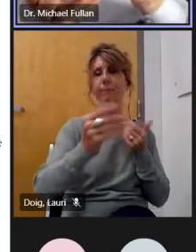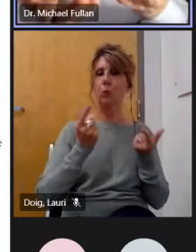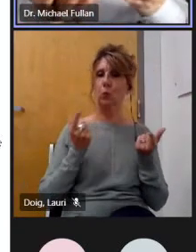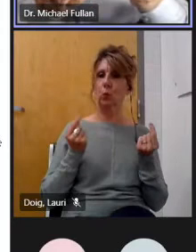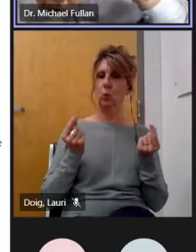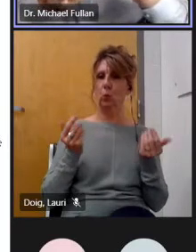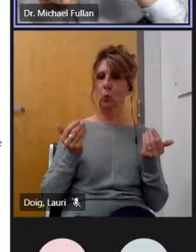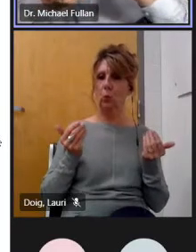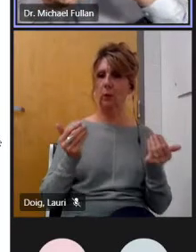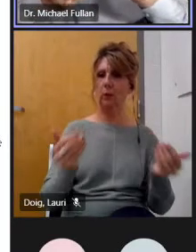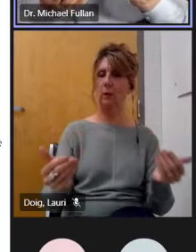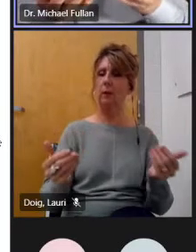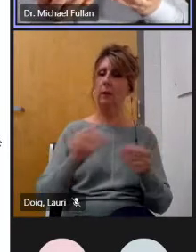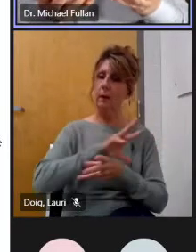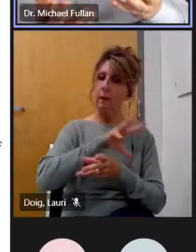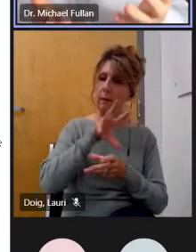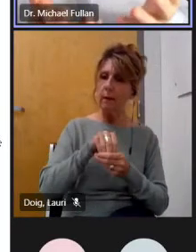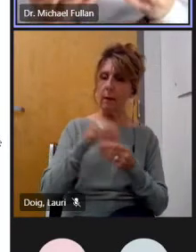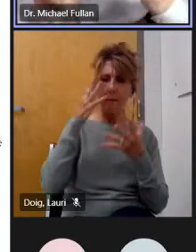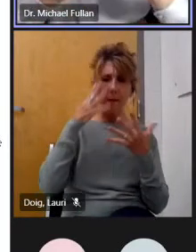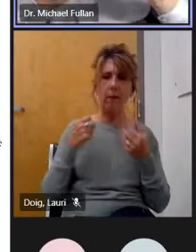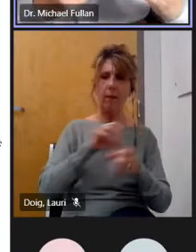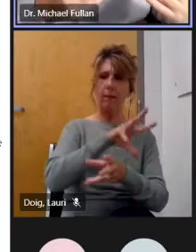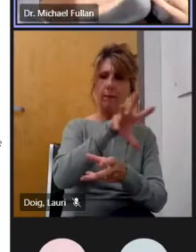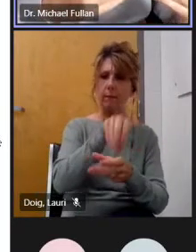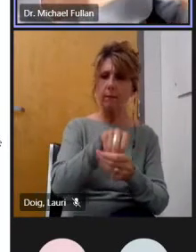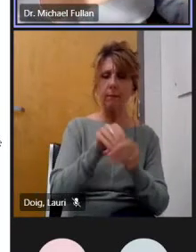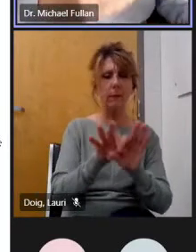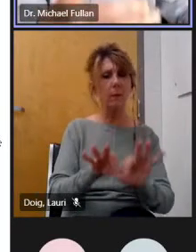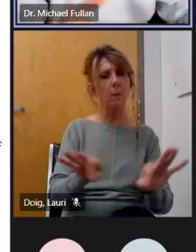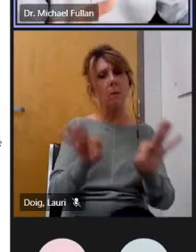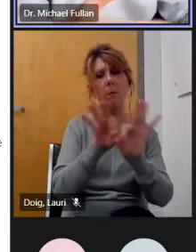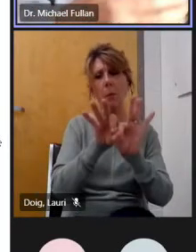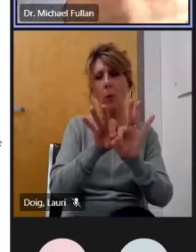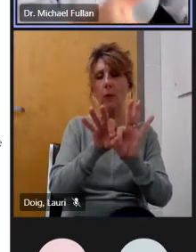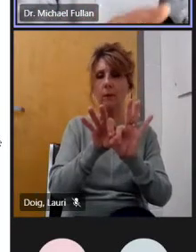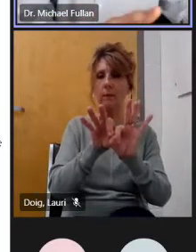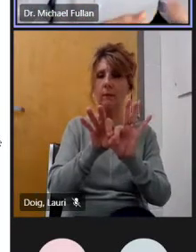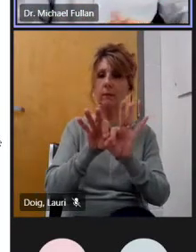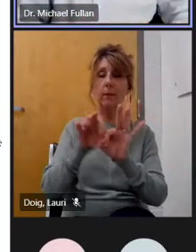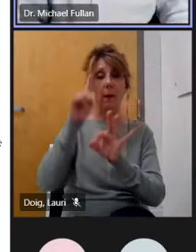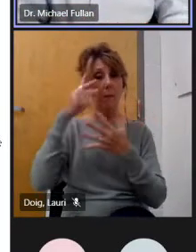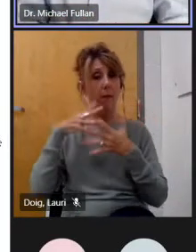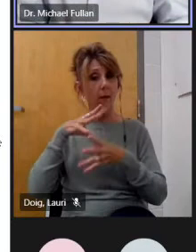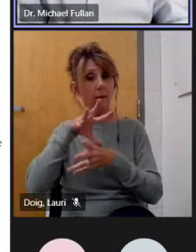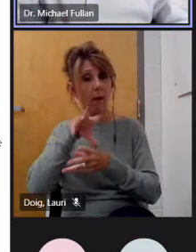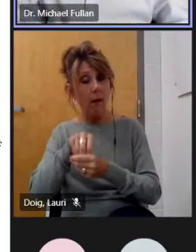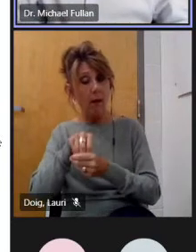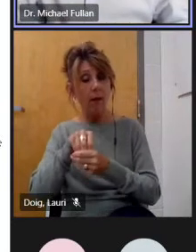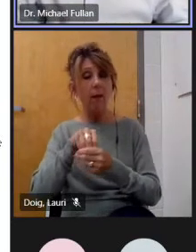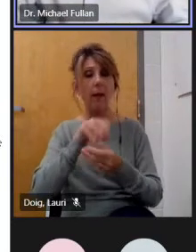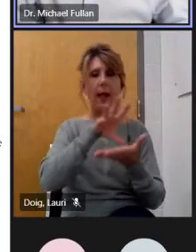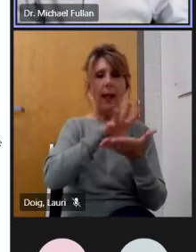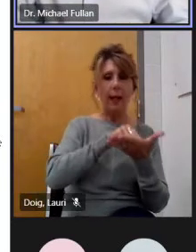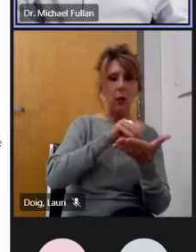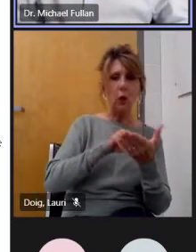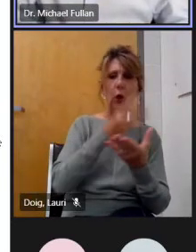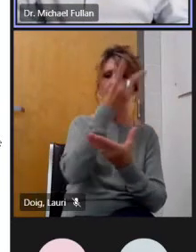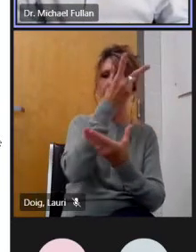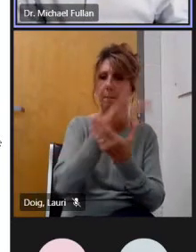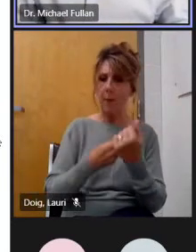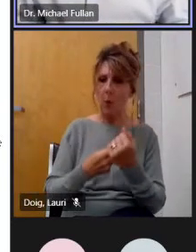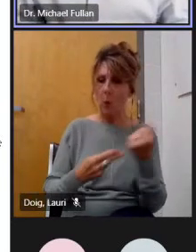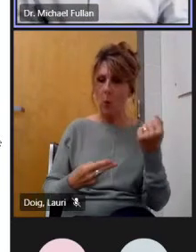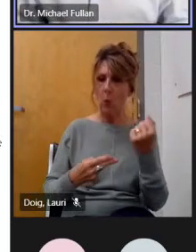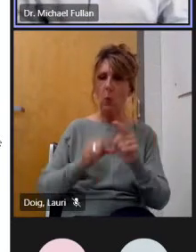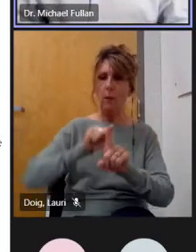where the well-being and the learning comes uh merged out of this uh these are our guidelines there uh we use these uh reports to